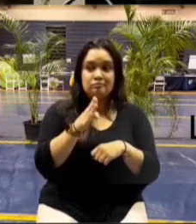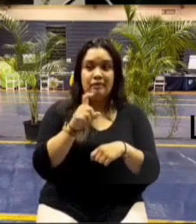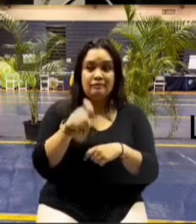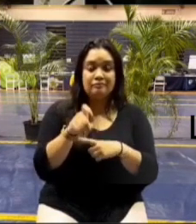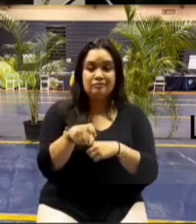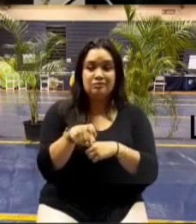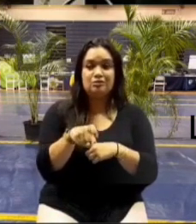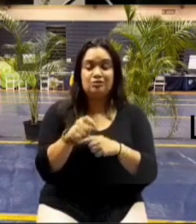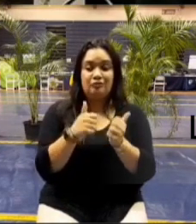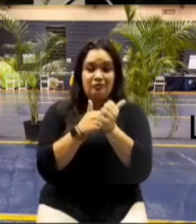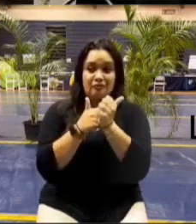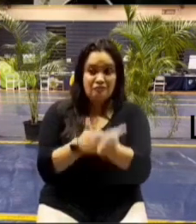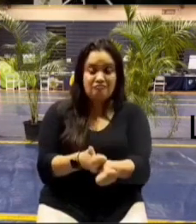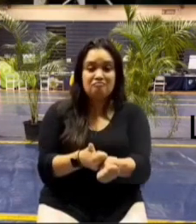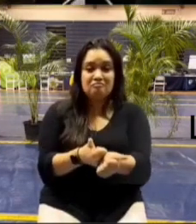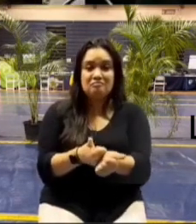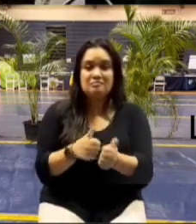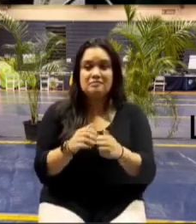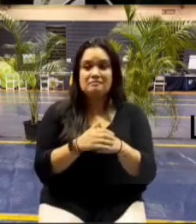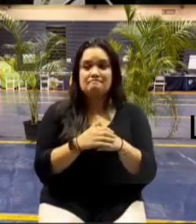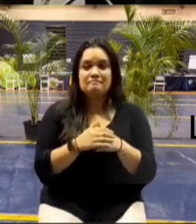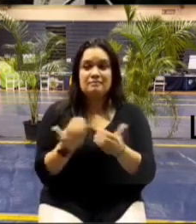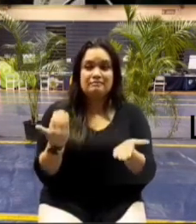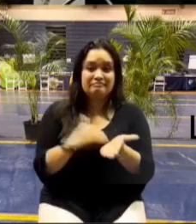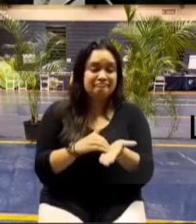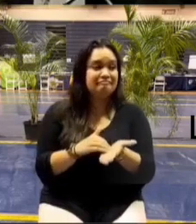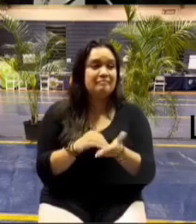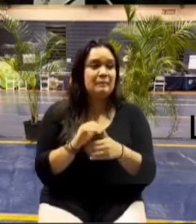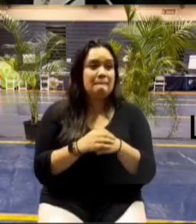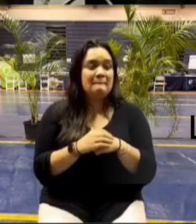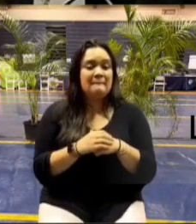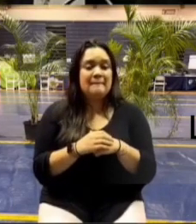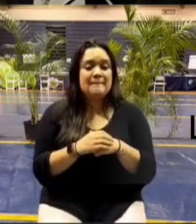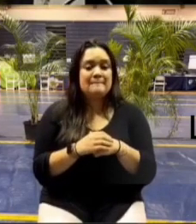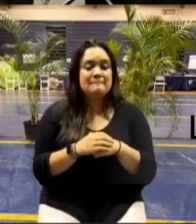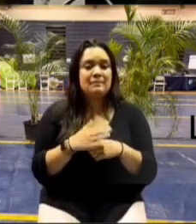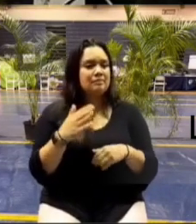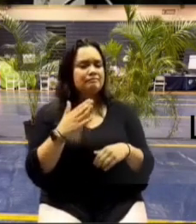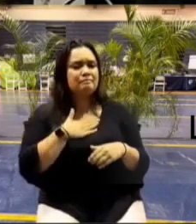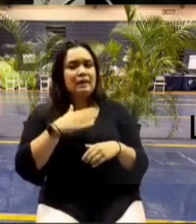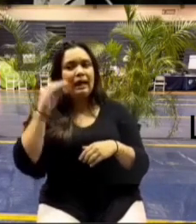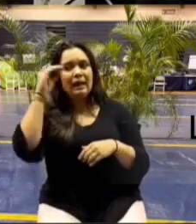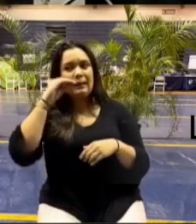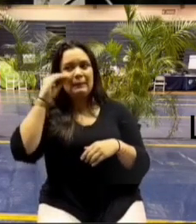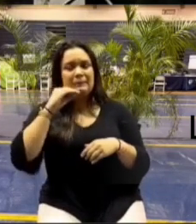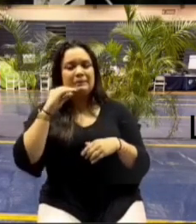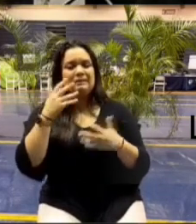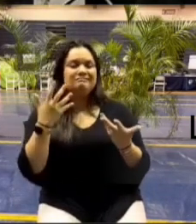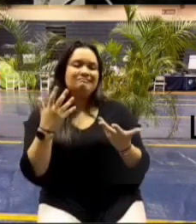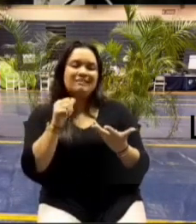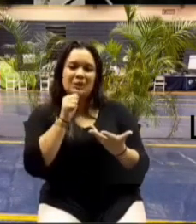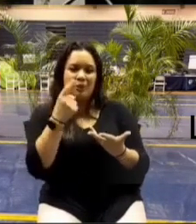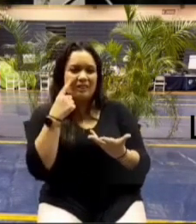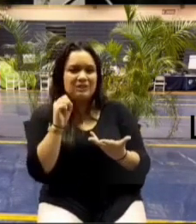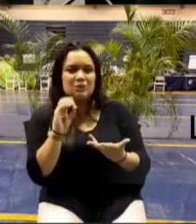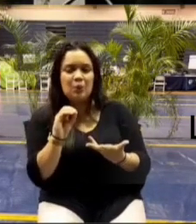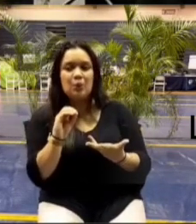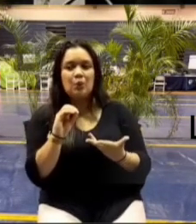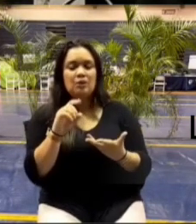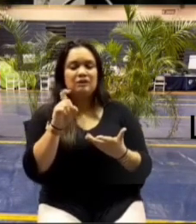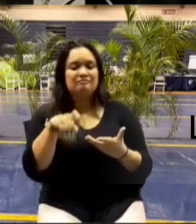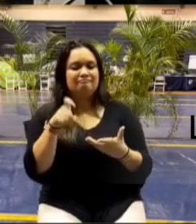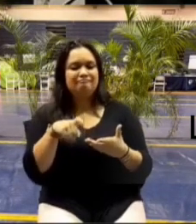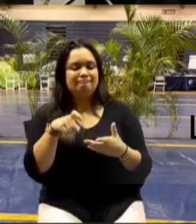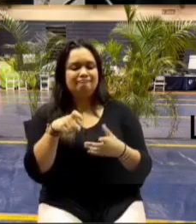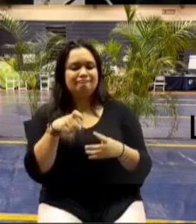thank you in in my opinion i don't think so each condemnation procedure needs to be taken on its own